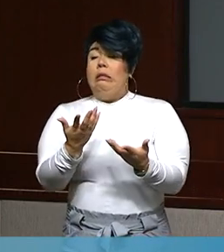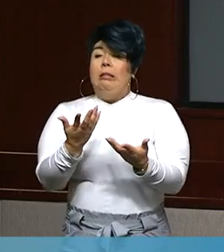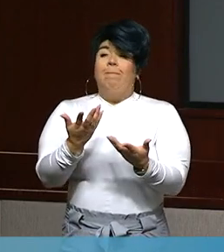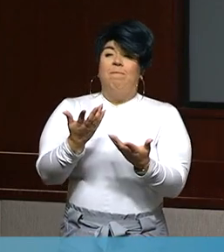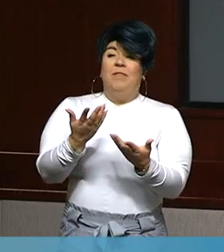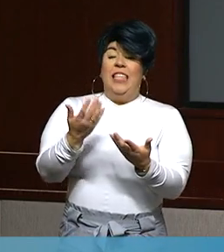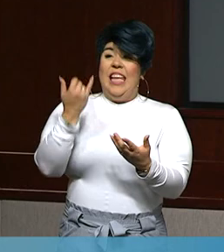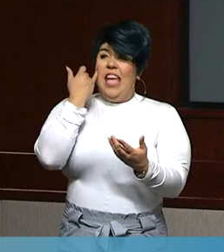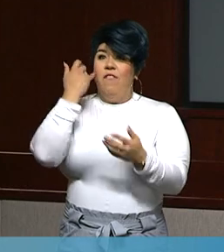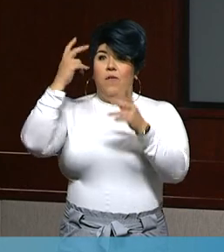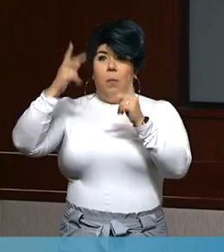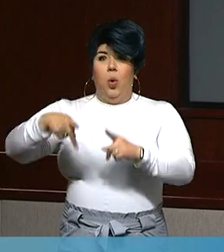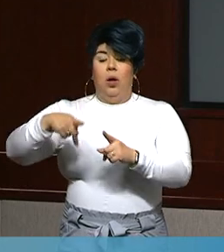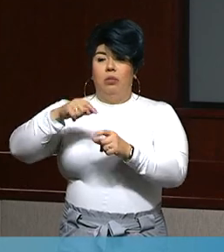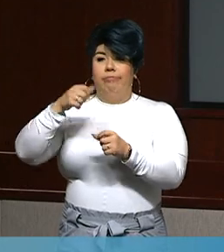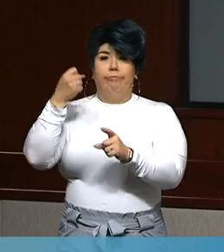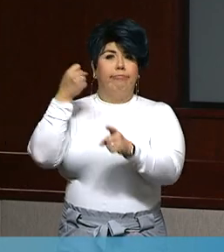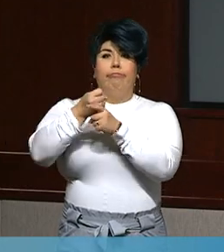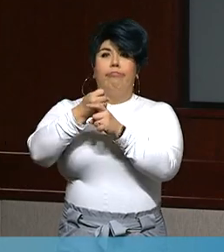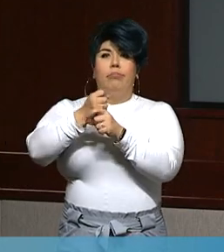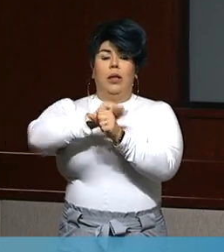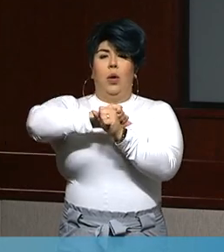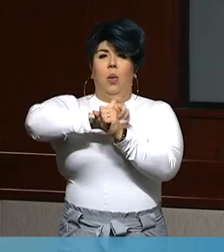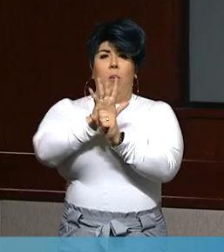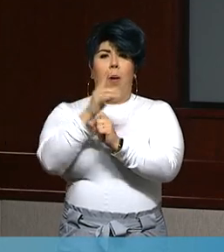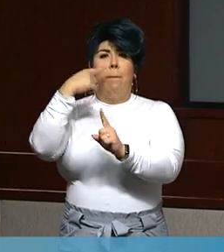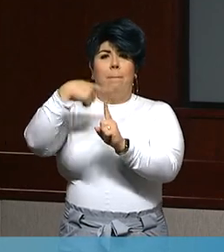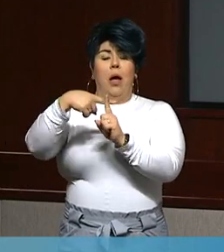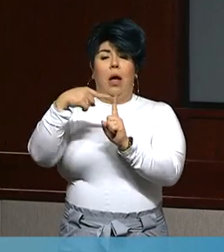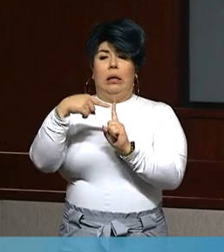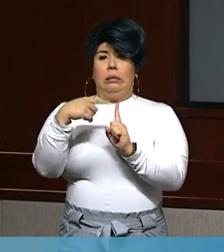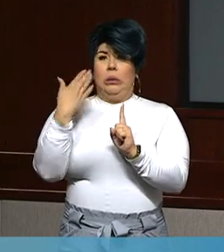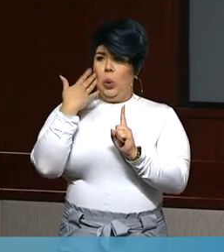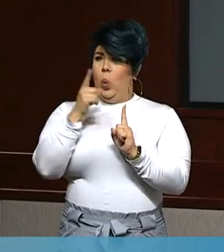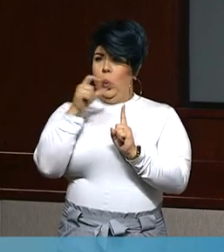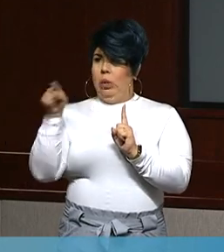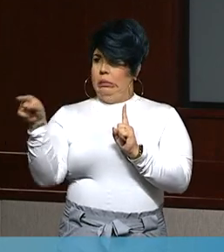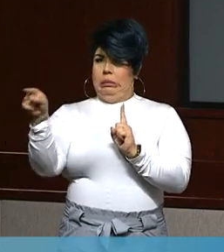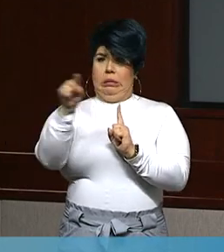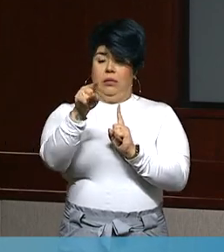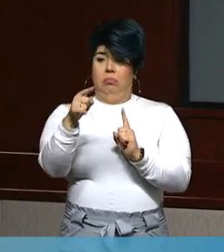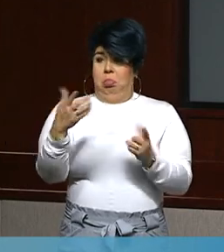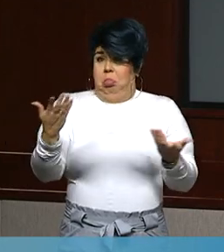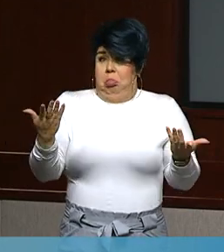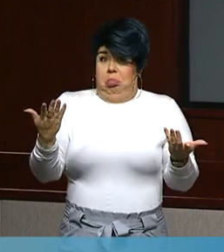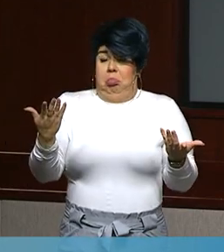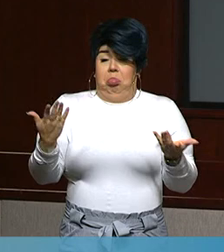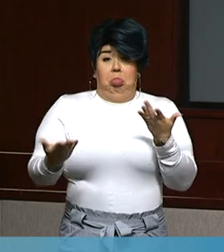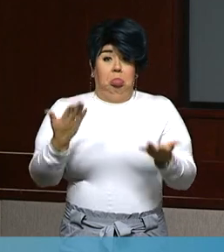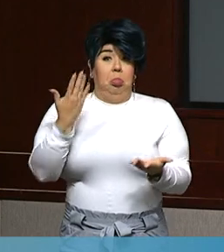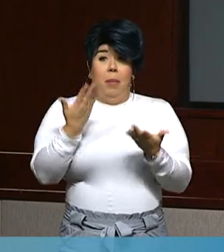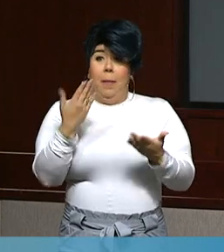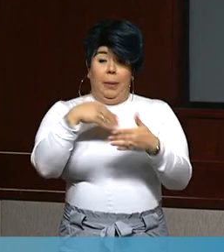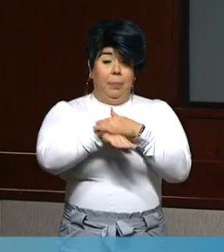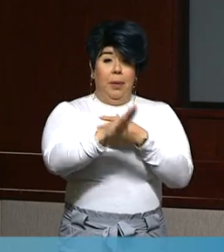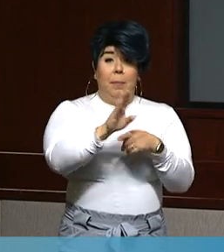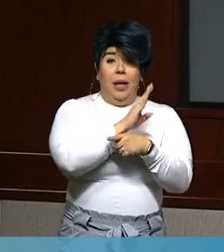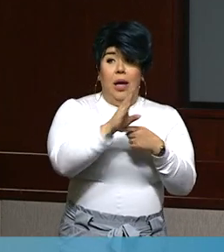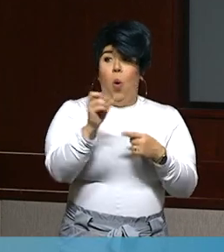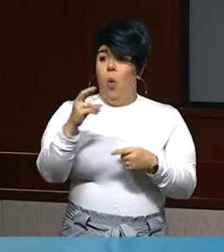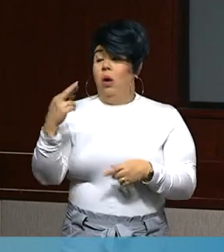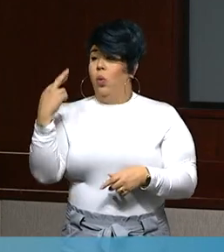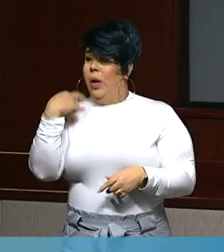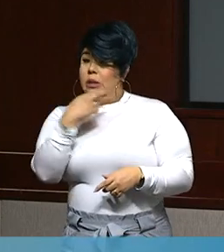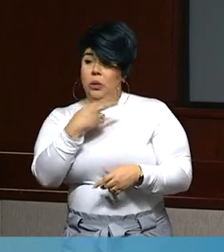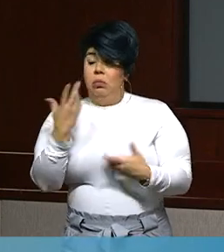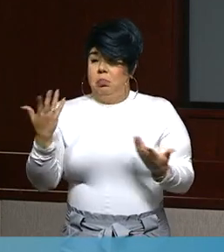and they don't know who that initial source was that they actually got it at a specific business or restaurant or where they actually got